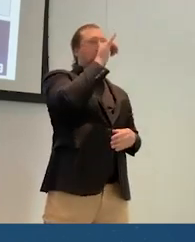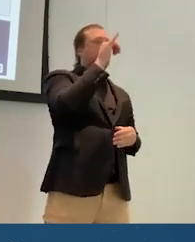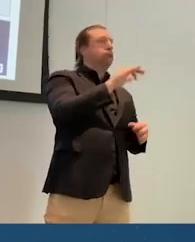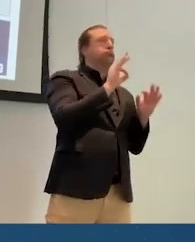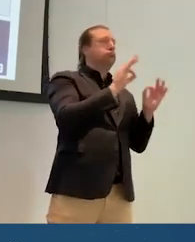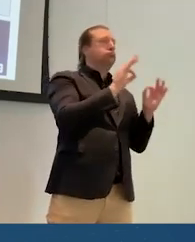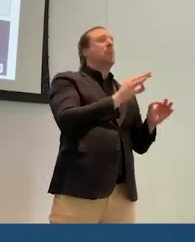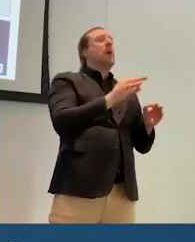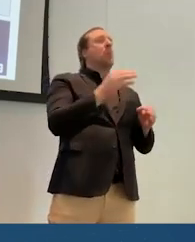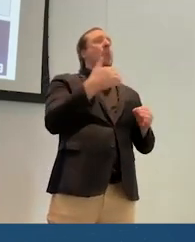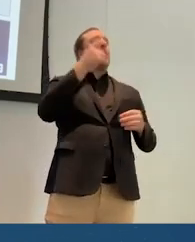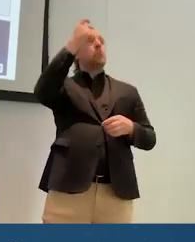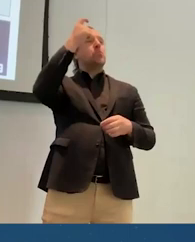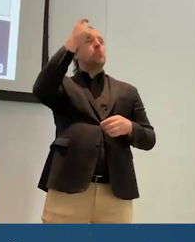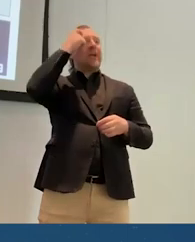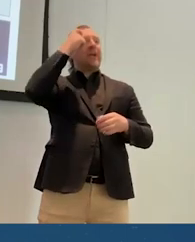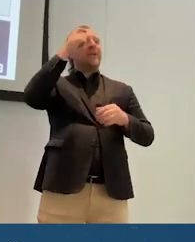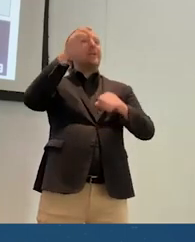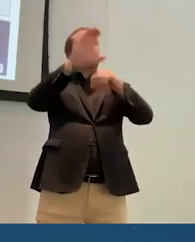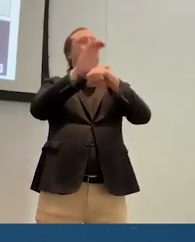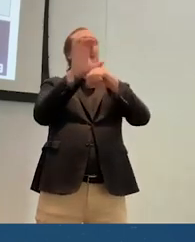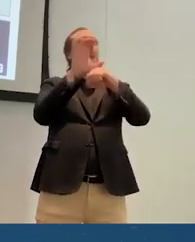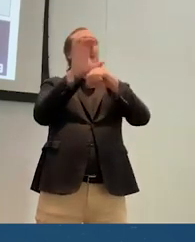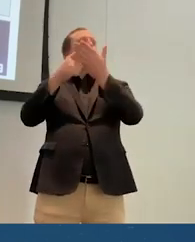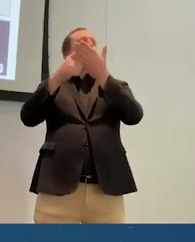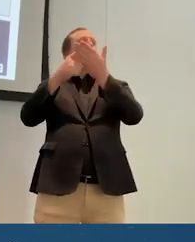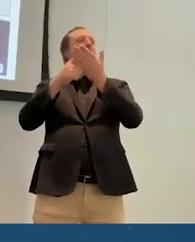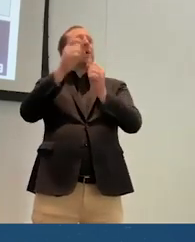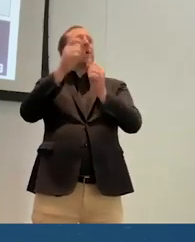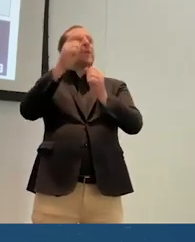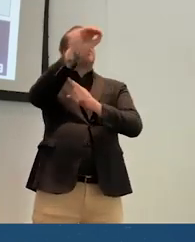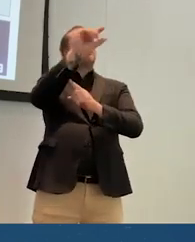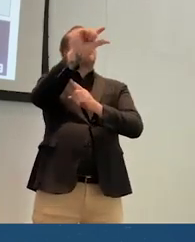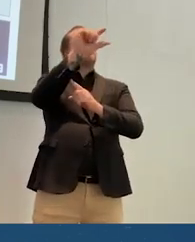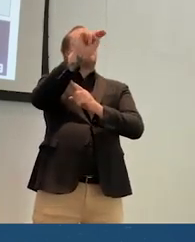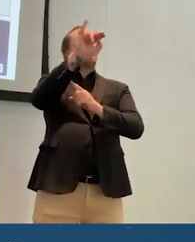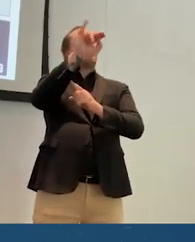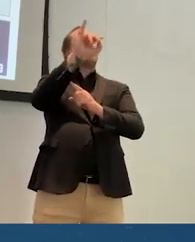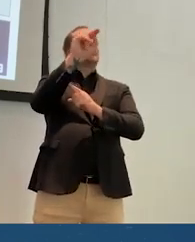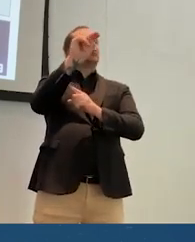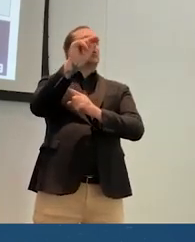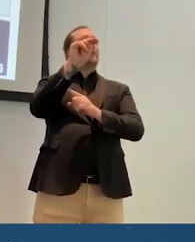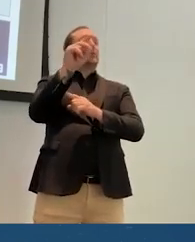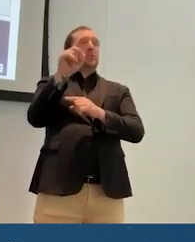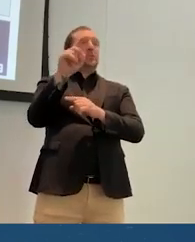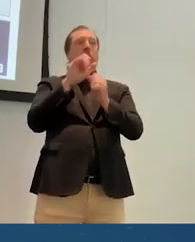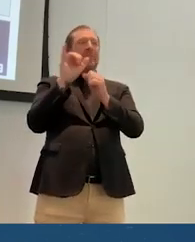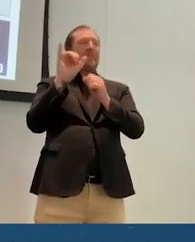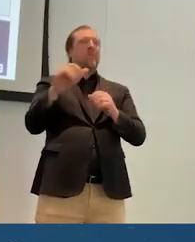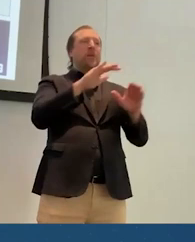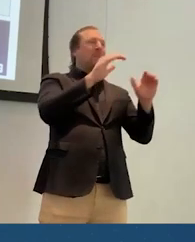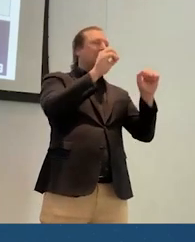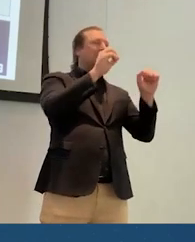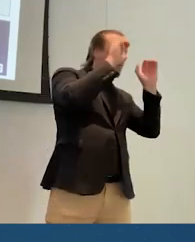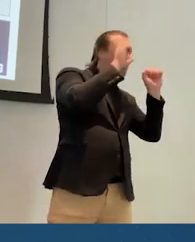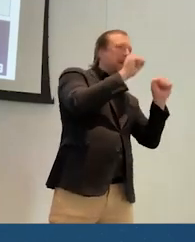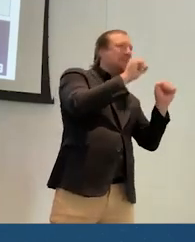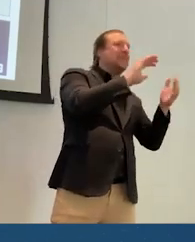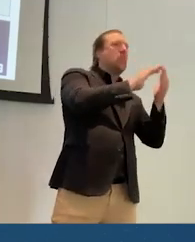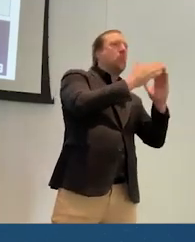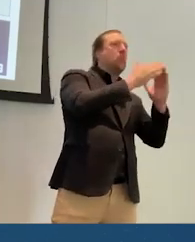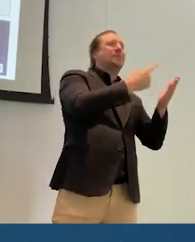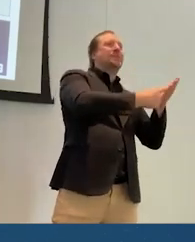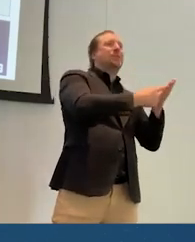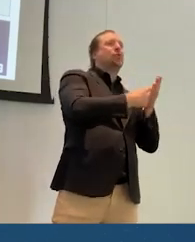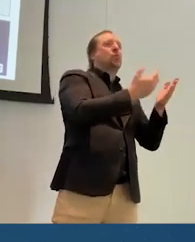brain computer interface talk with cognition a little while before that. We also had some fantastic community discussions with our